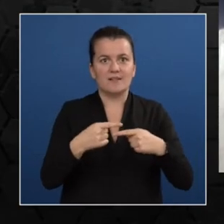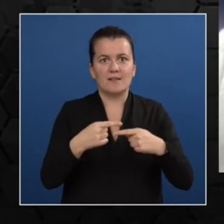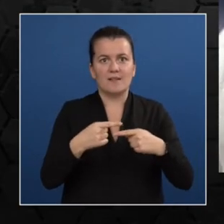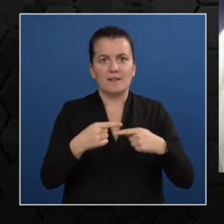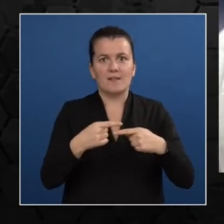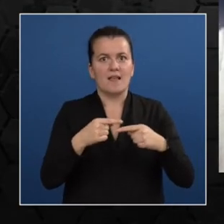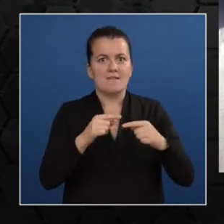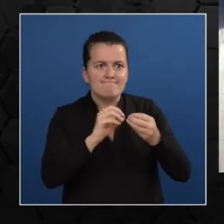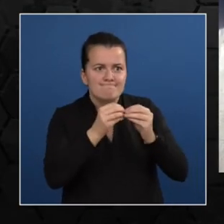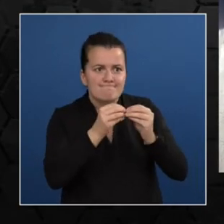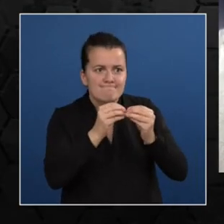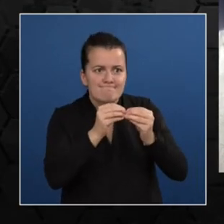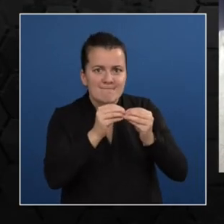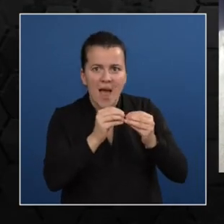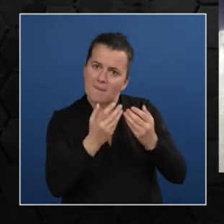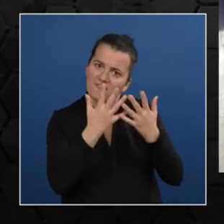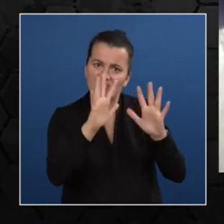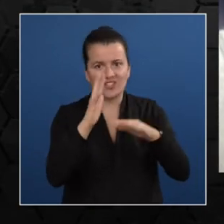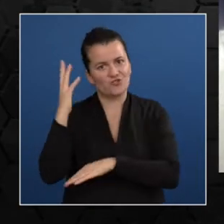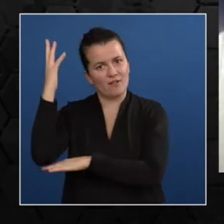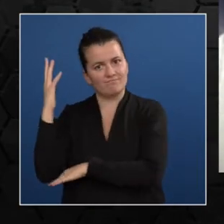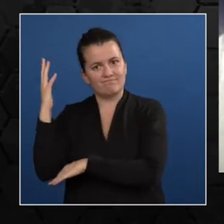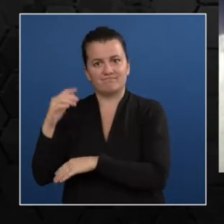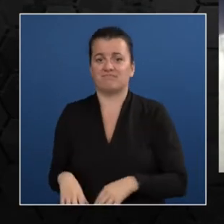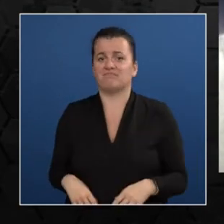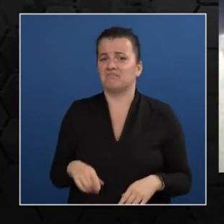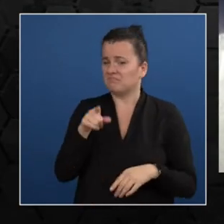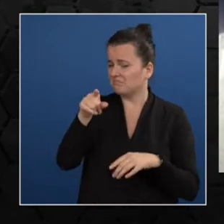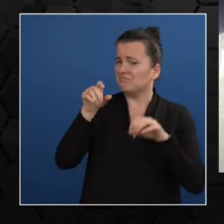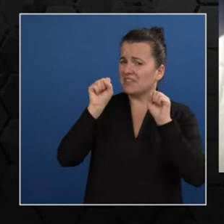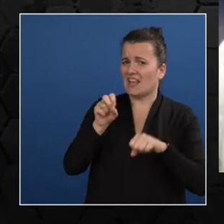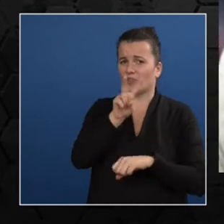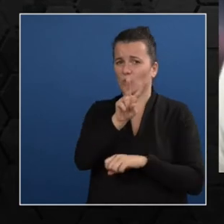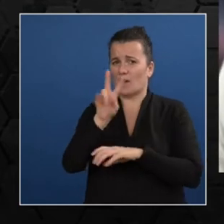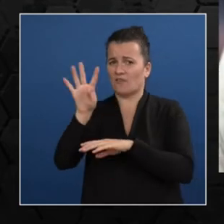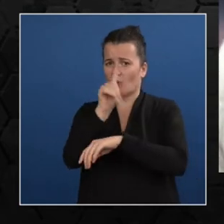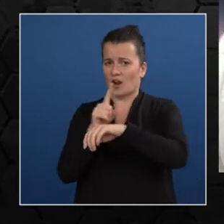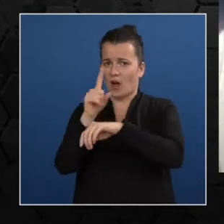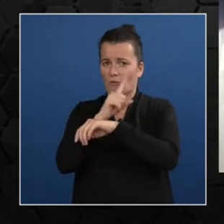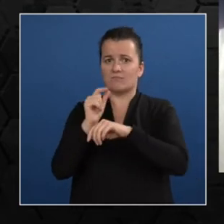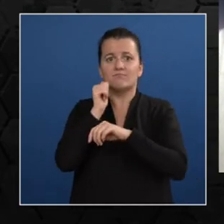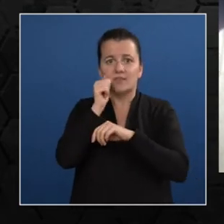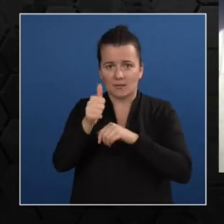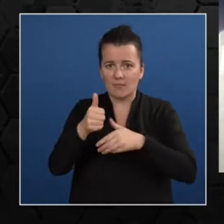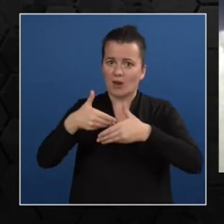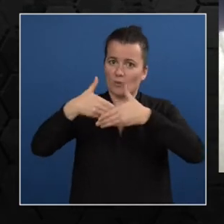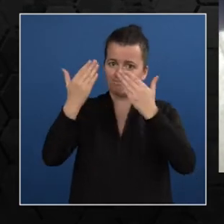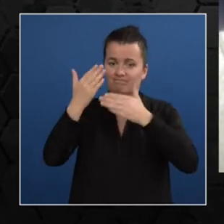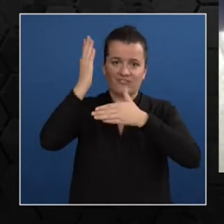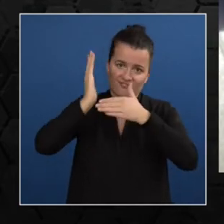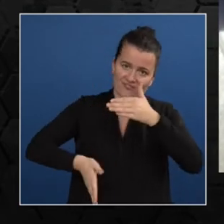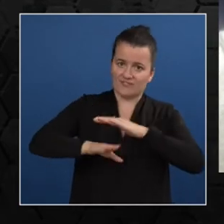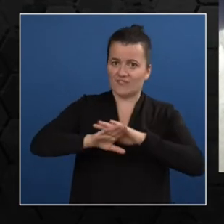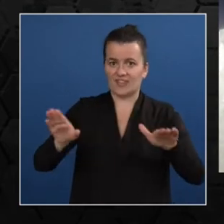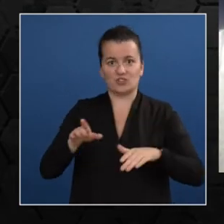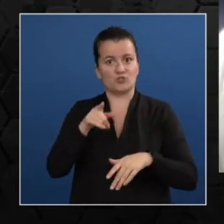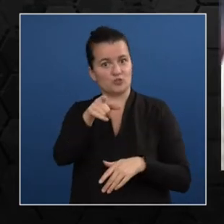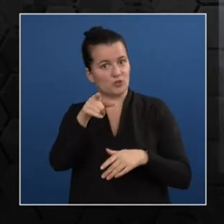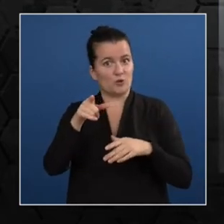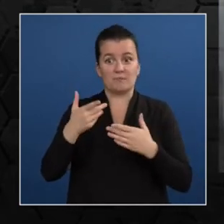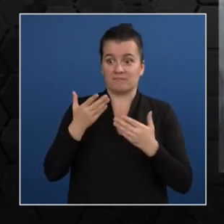complete it. So just right after the event, just go ahead and complete that. Hi, Senia.